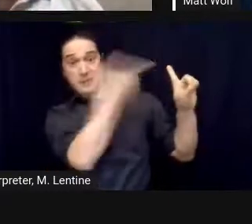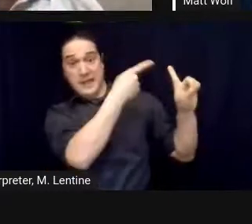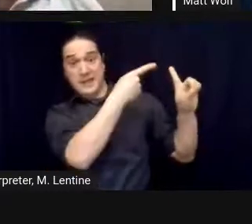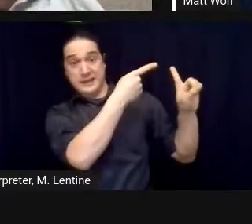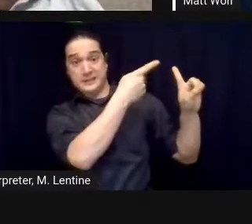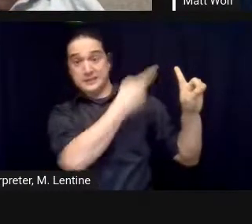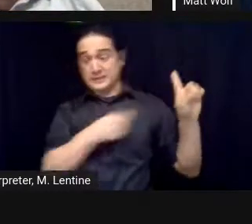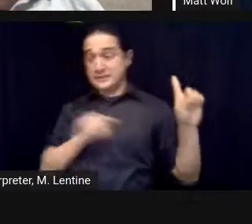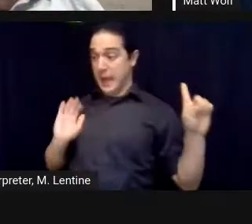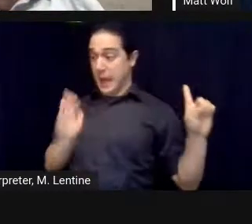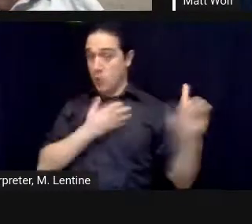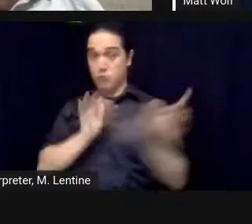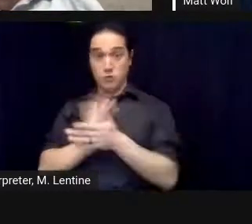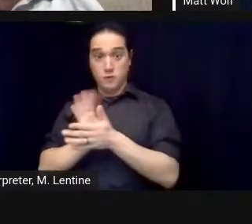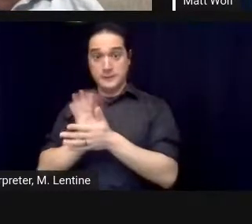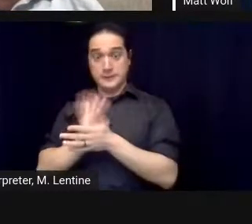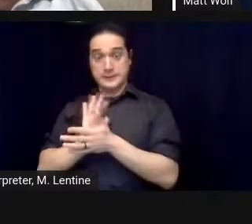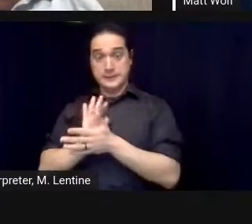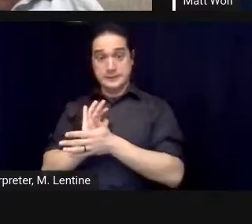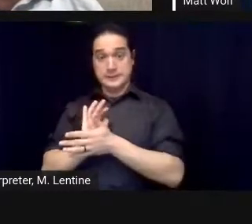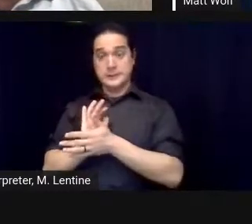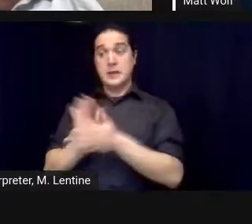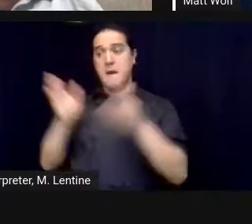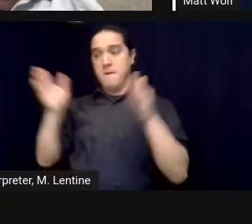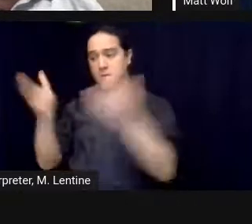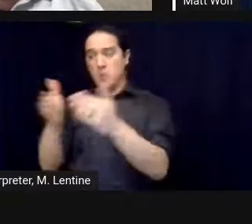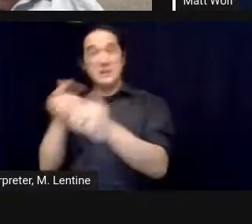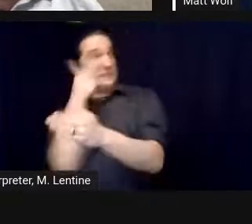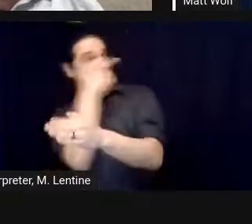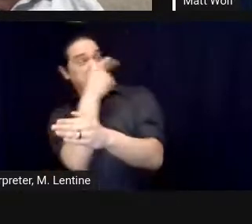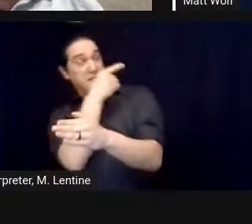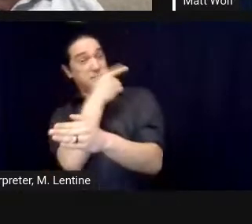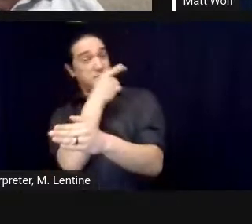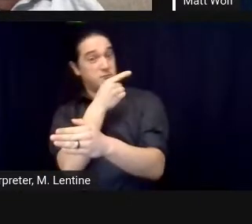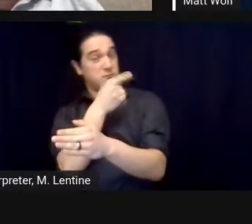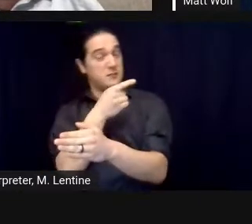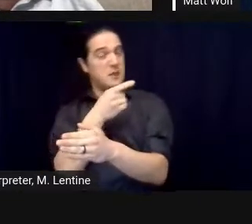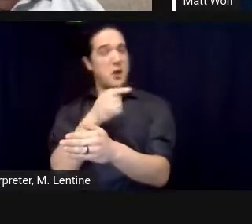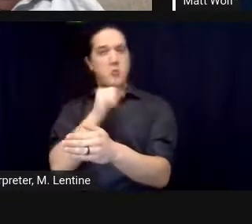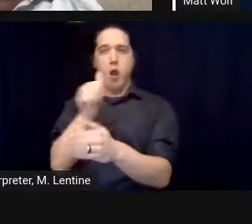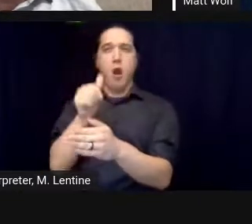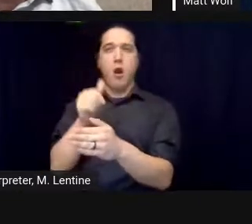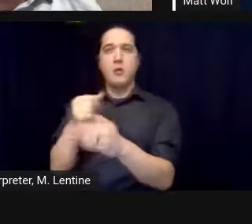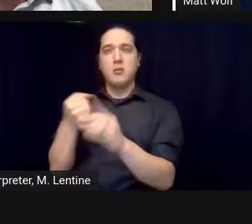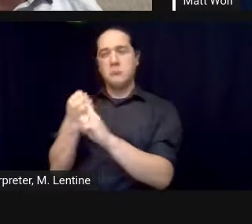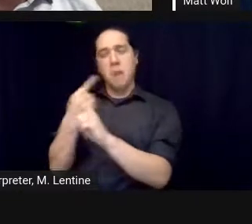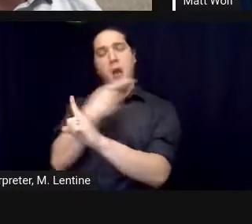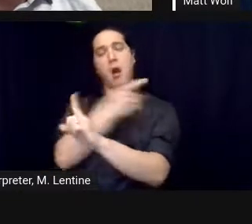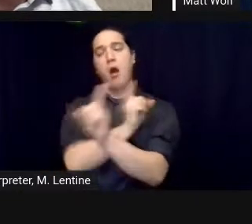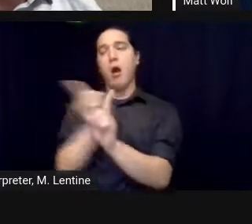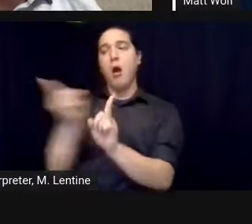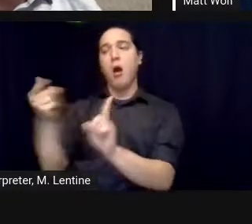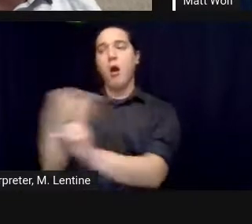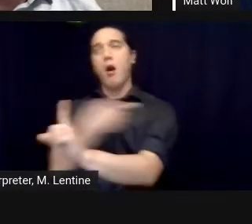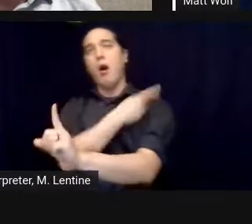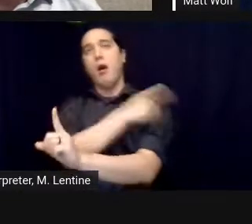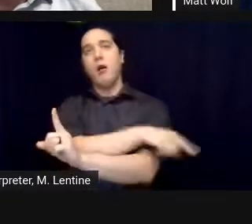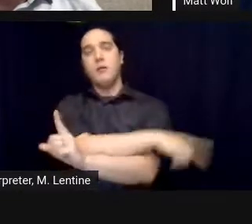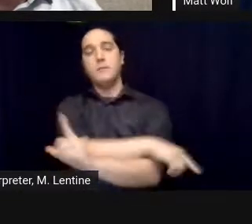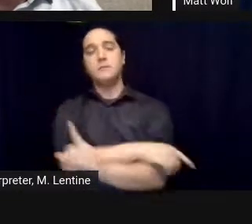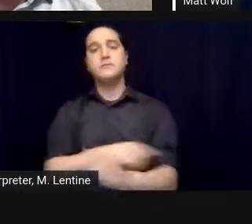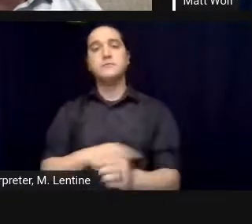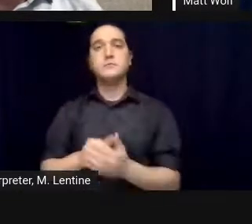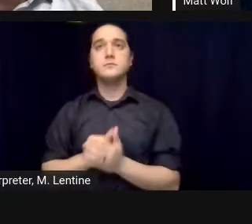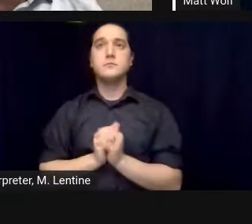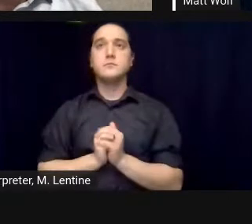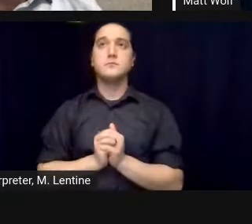as a metaphor but also to really chart the the saga of biosphere 2 in the media and and to find meaning in its downfall